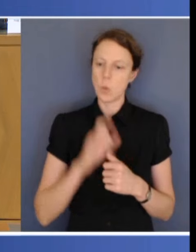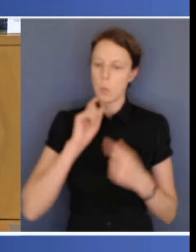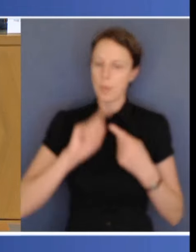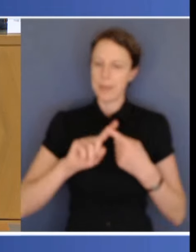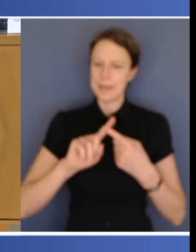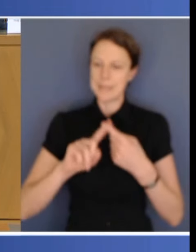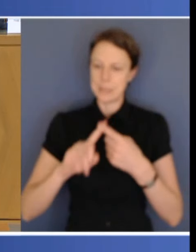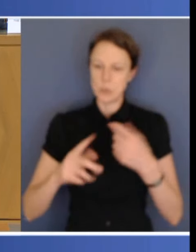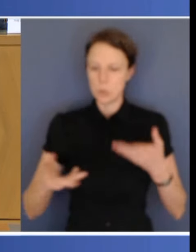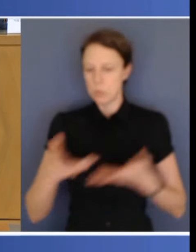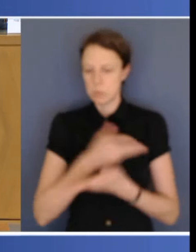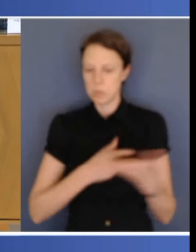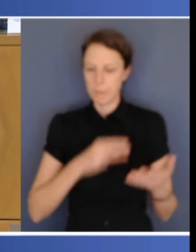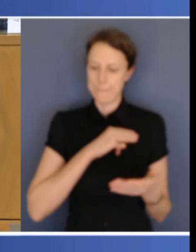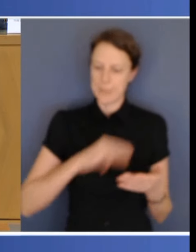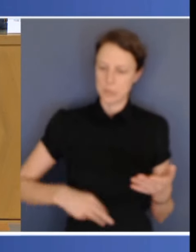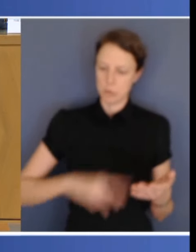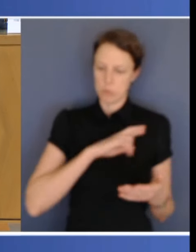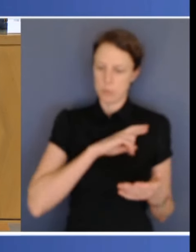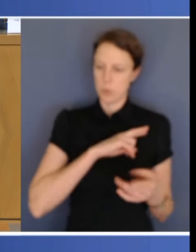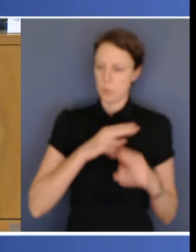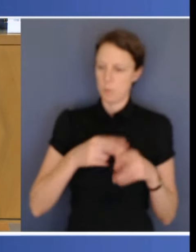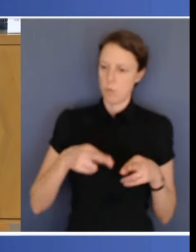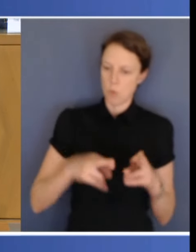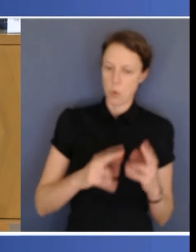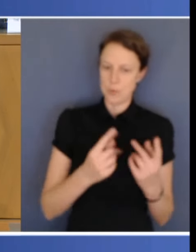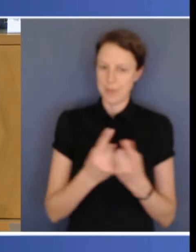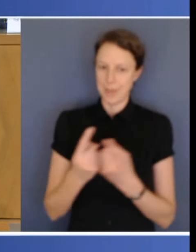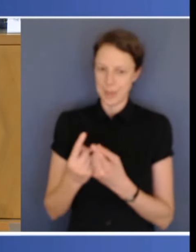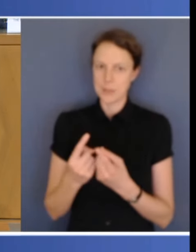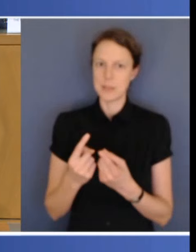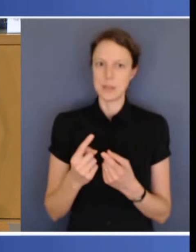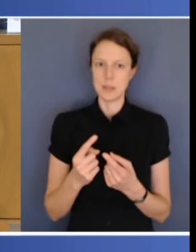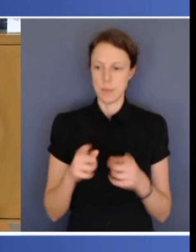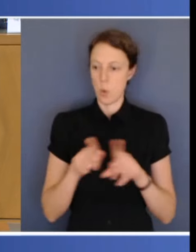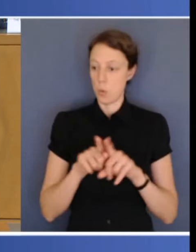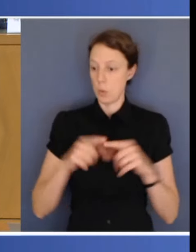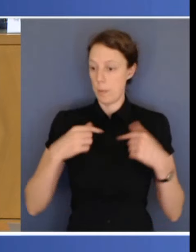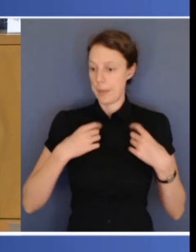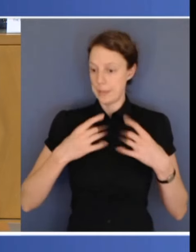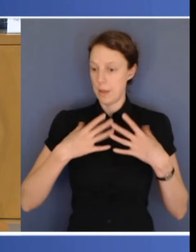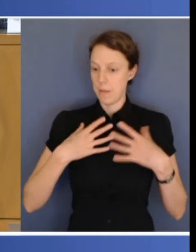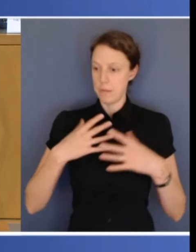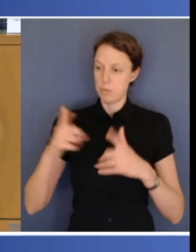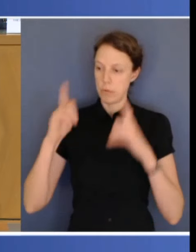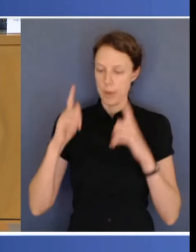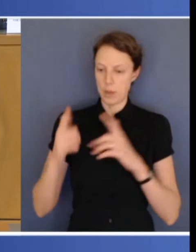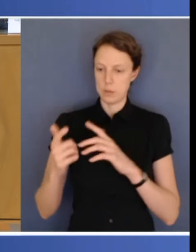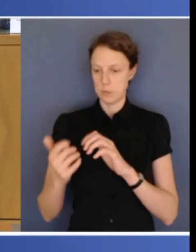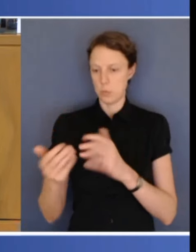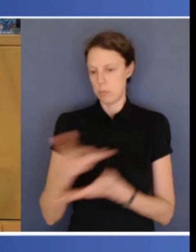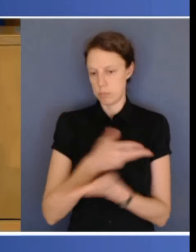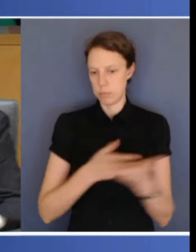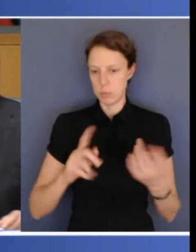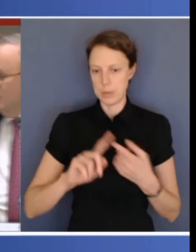between myself and all of the premiers and chief ministers. you want to? Yeah, yeah. The extra